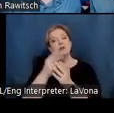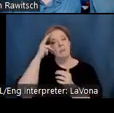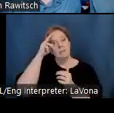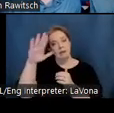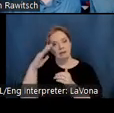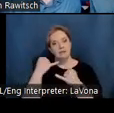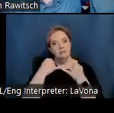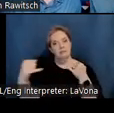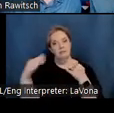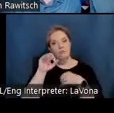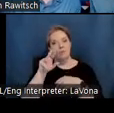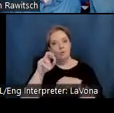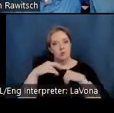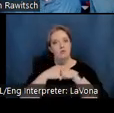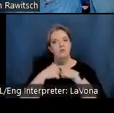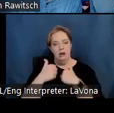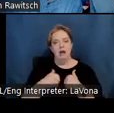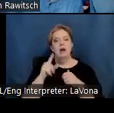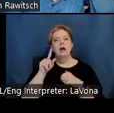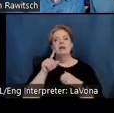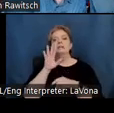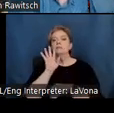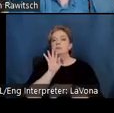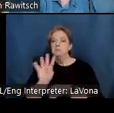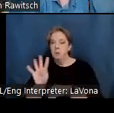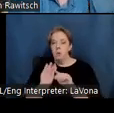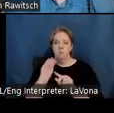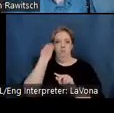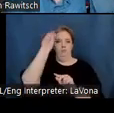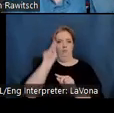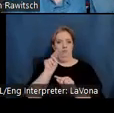moved north to San Bernardino County when Sam was about four years old.